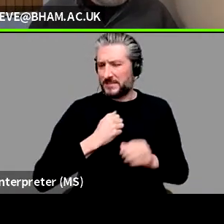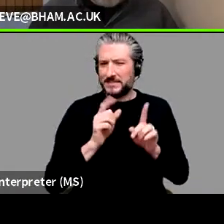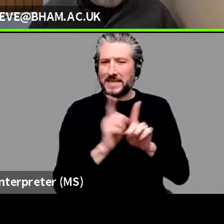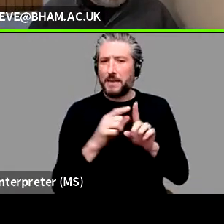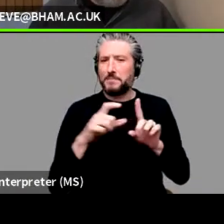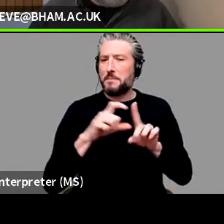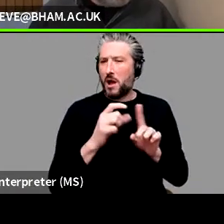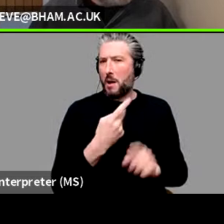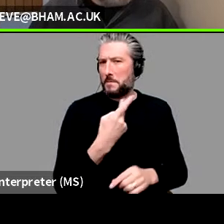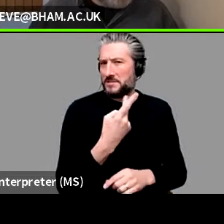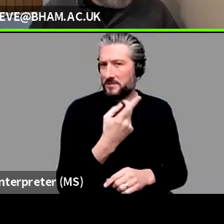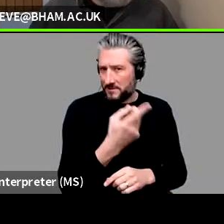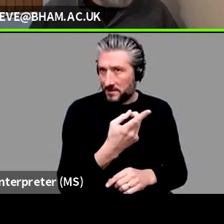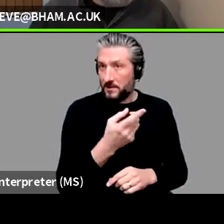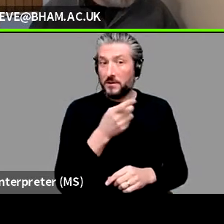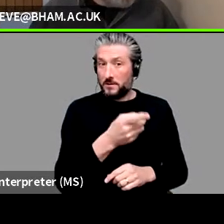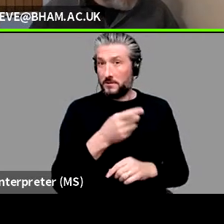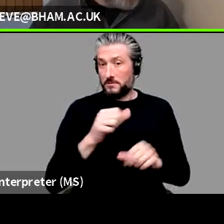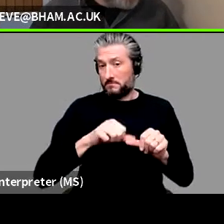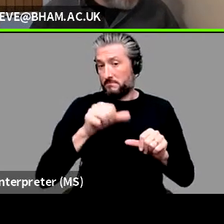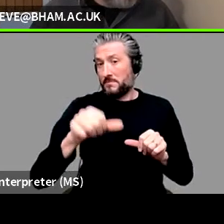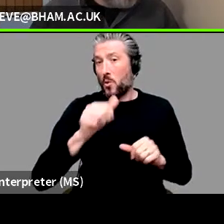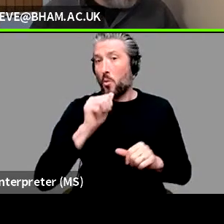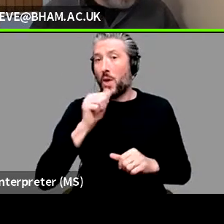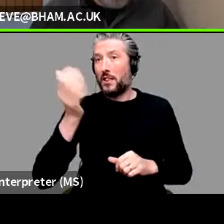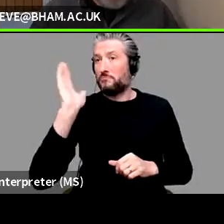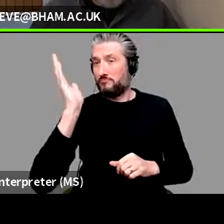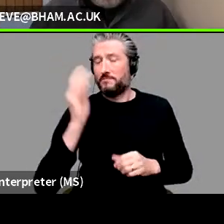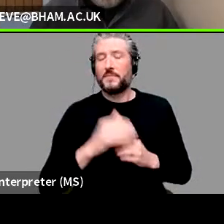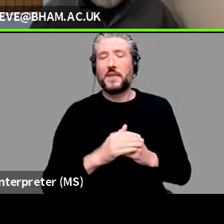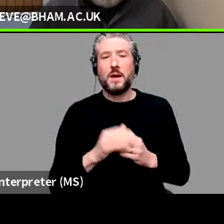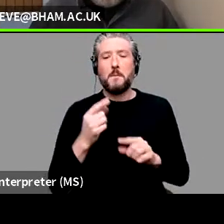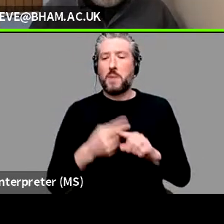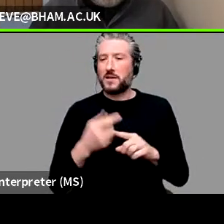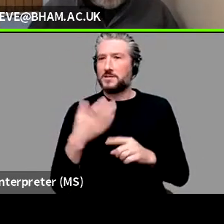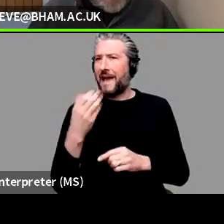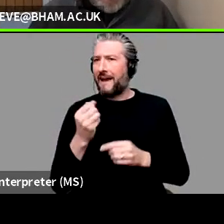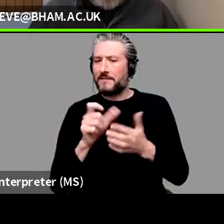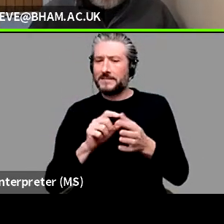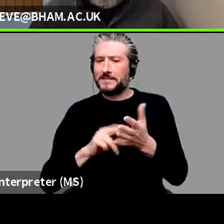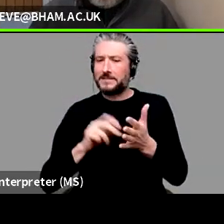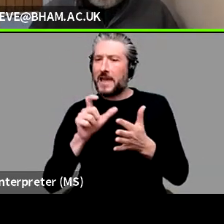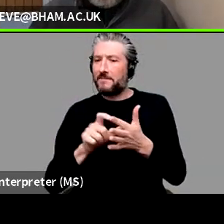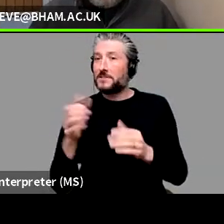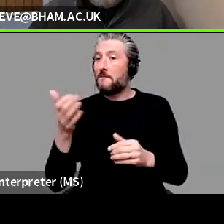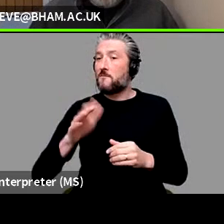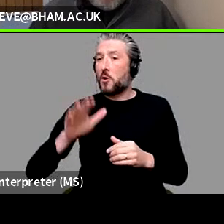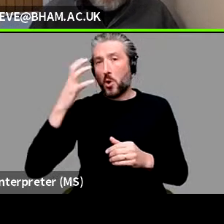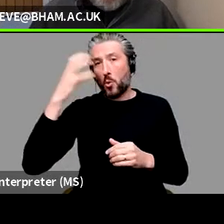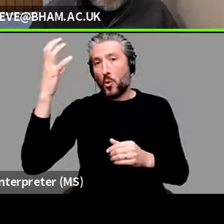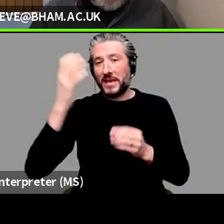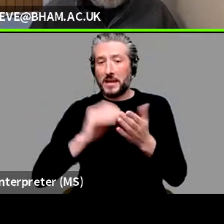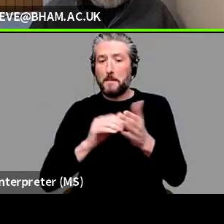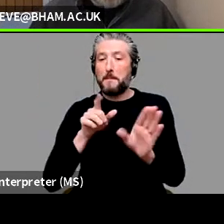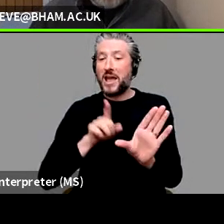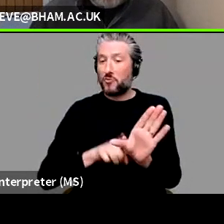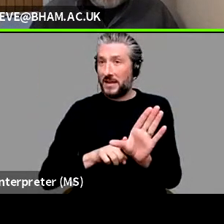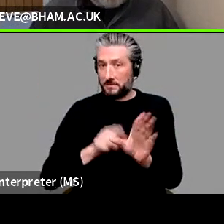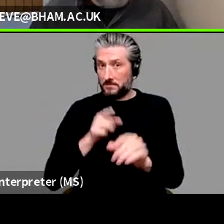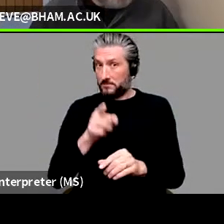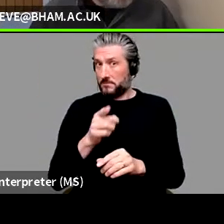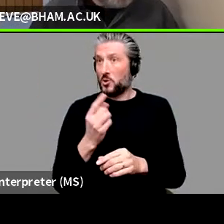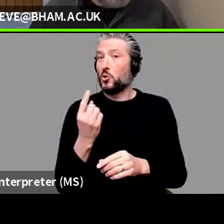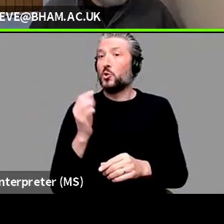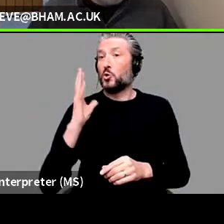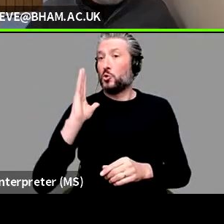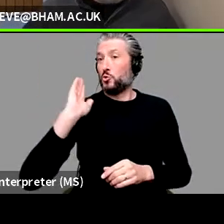She'll be speaking in a couple of weeks. We have David Adger here from Queen Mary. He'll be speaking next week on grammar and language use,